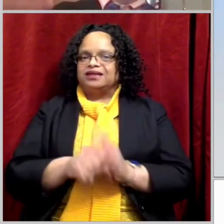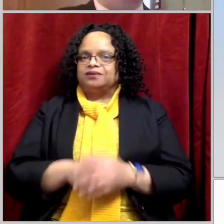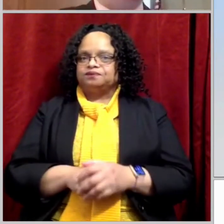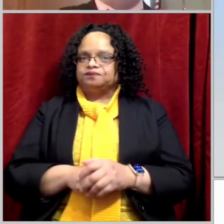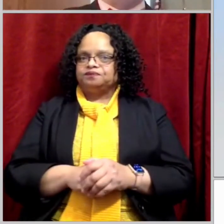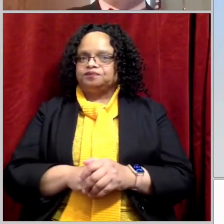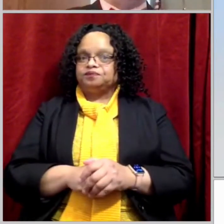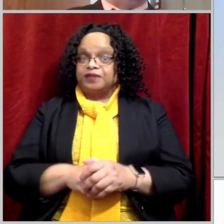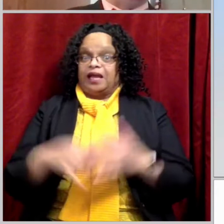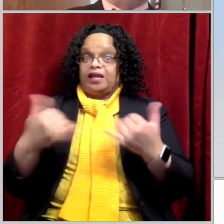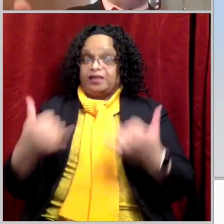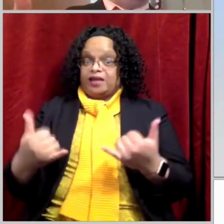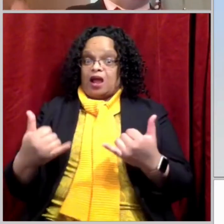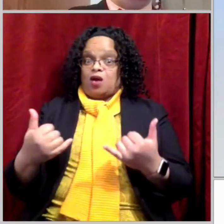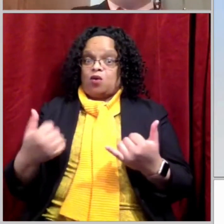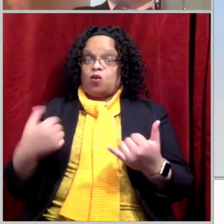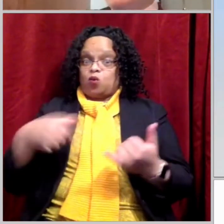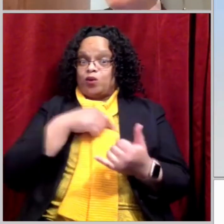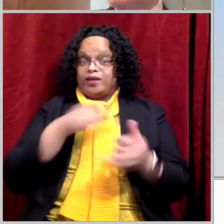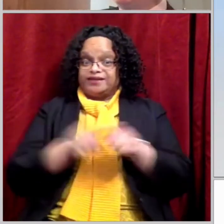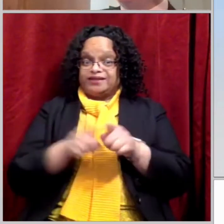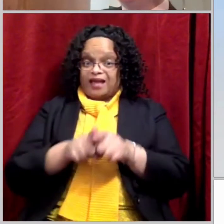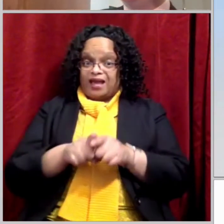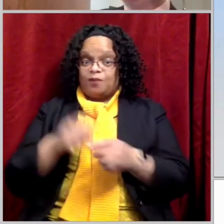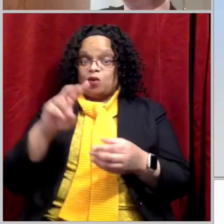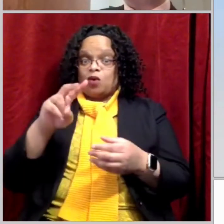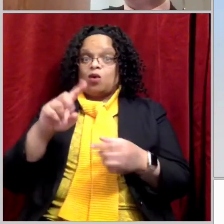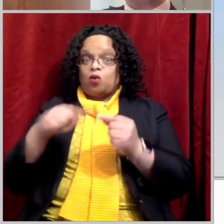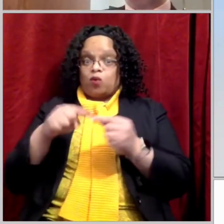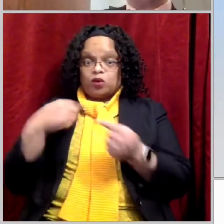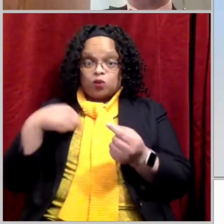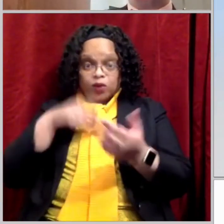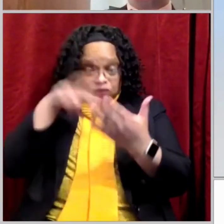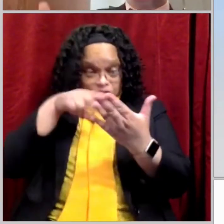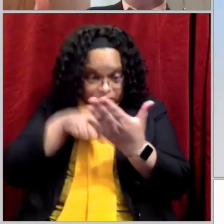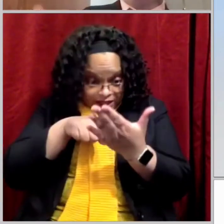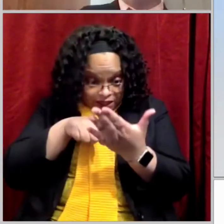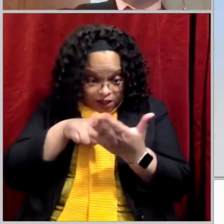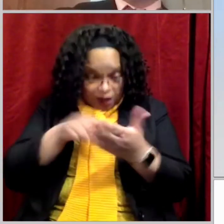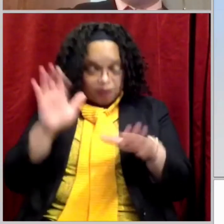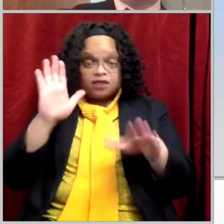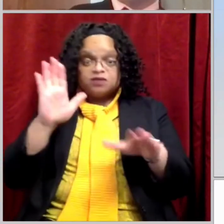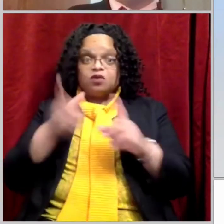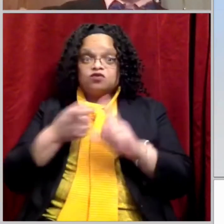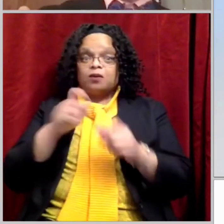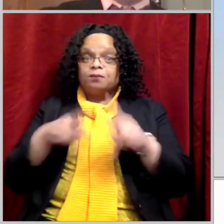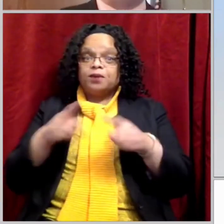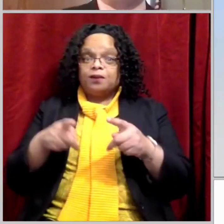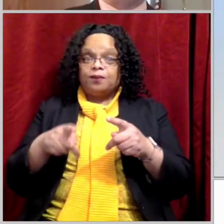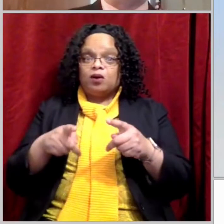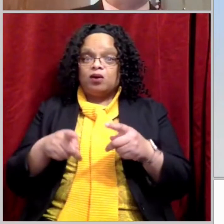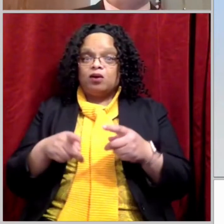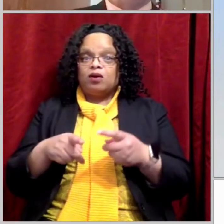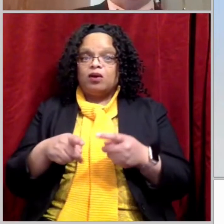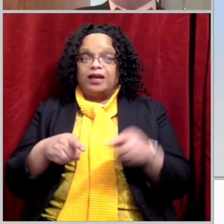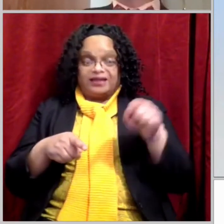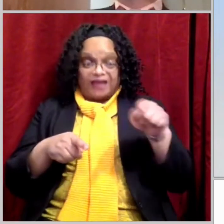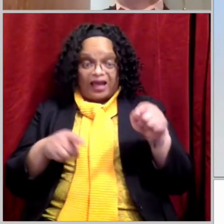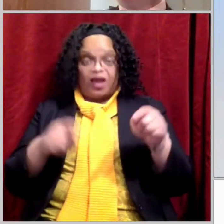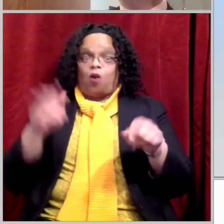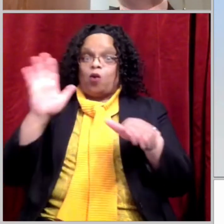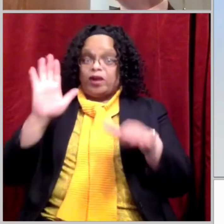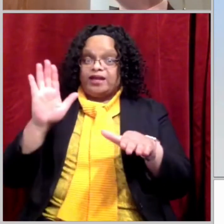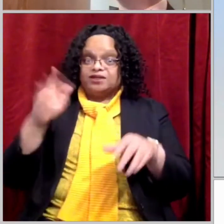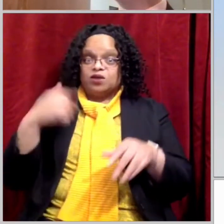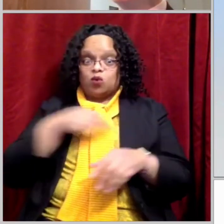now when we read these words, when we read the testimony of these people, of the first evangelists and witnesses, we